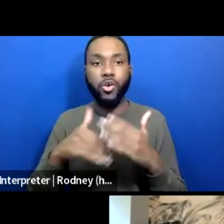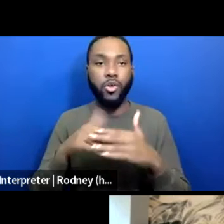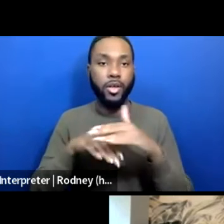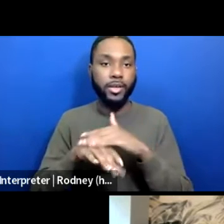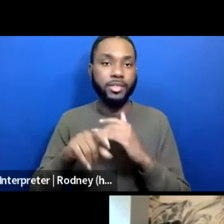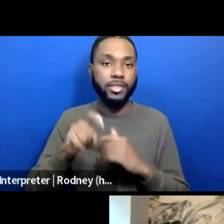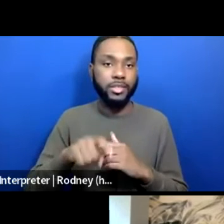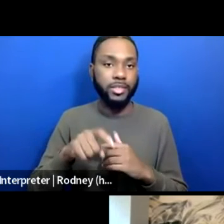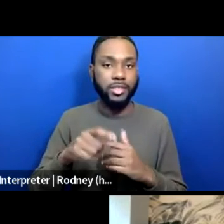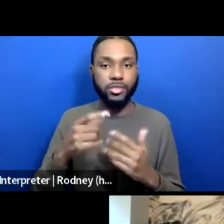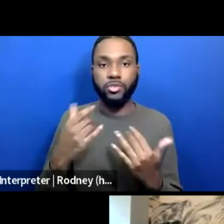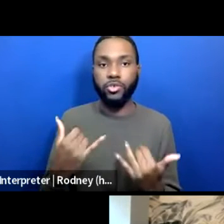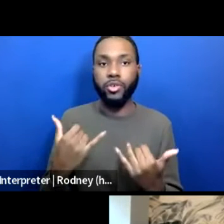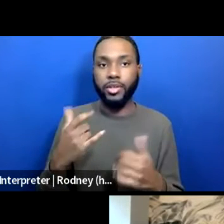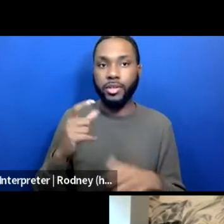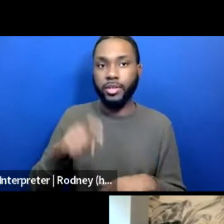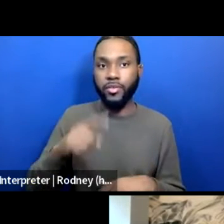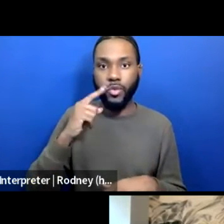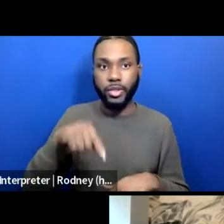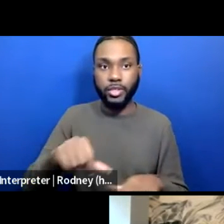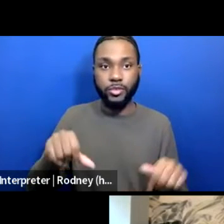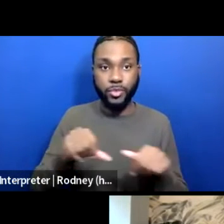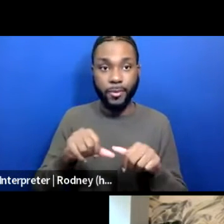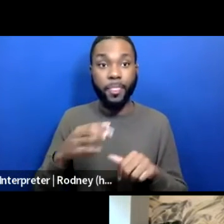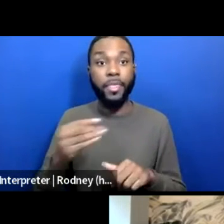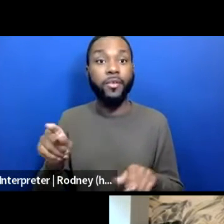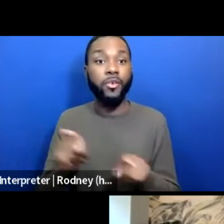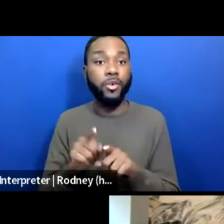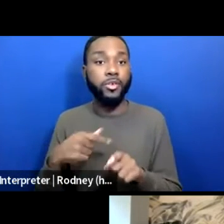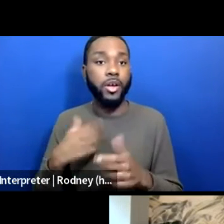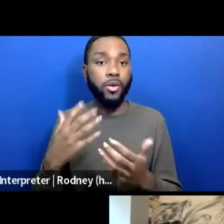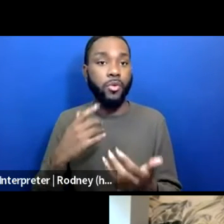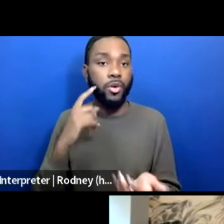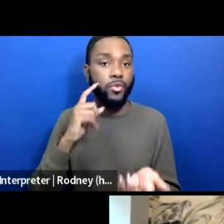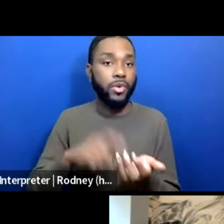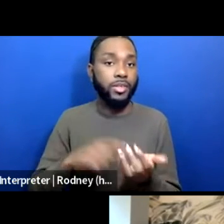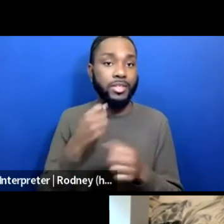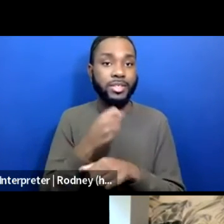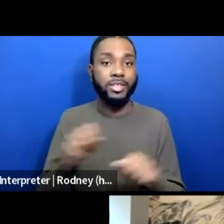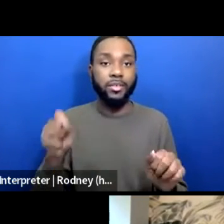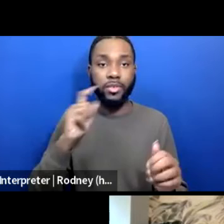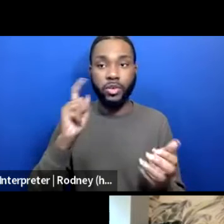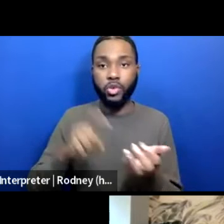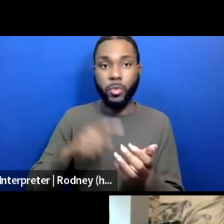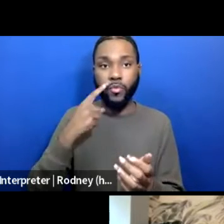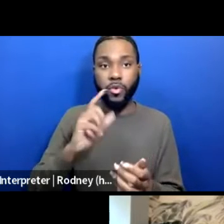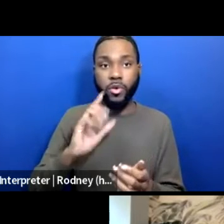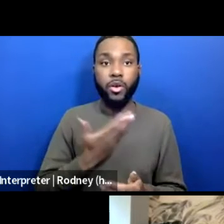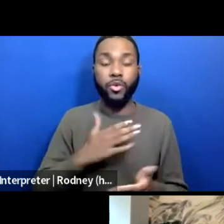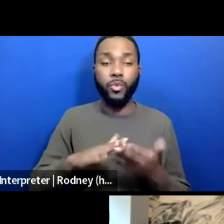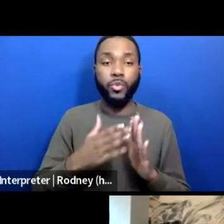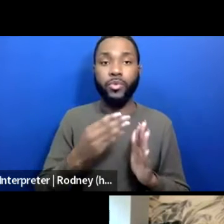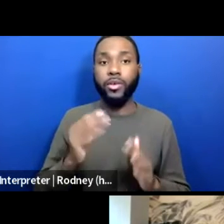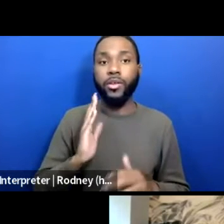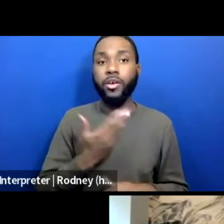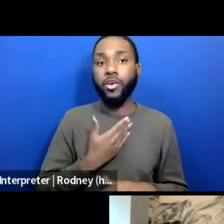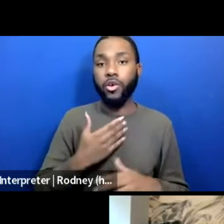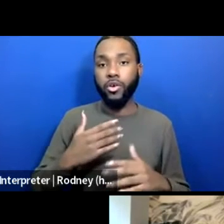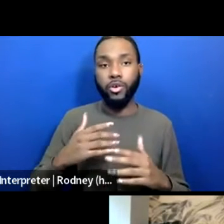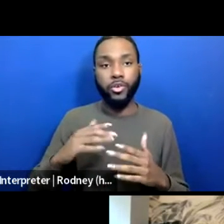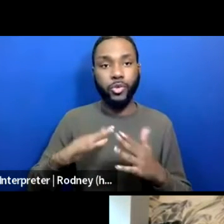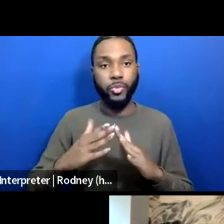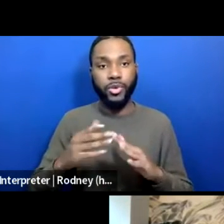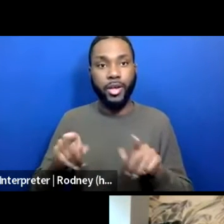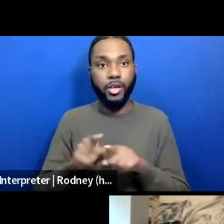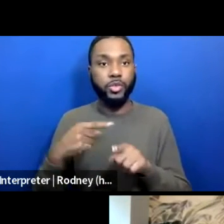our And I would also like to share the safety acknowledgement of our community and our community responsibility as we gather digitally